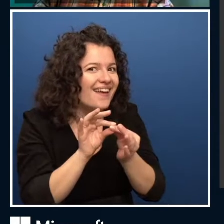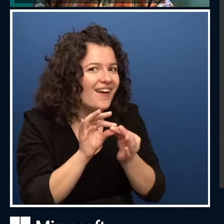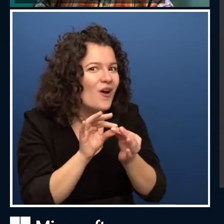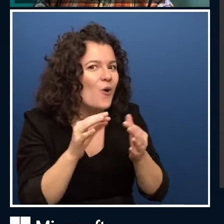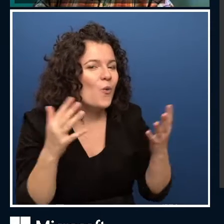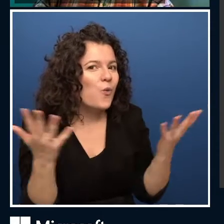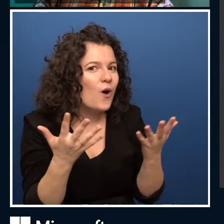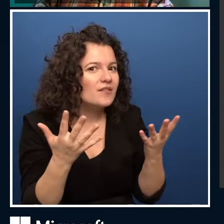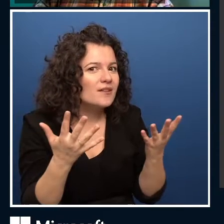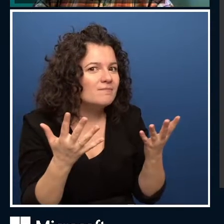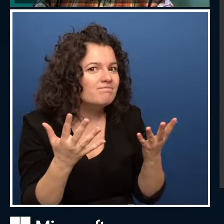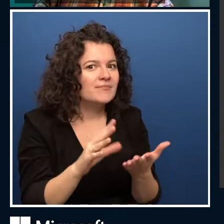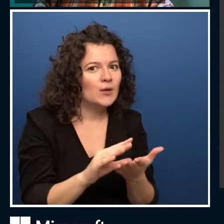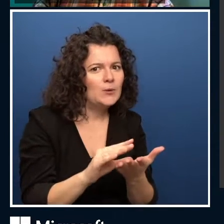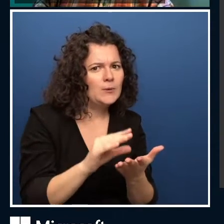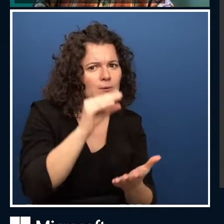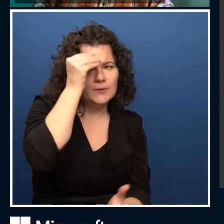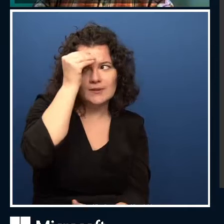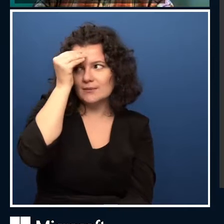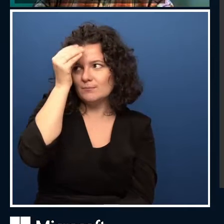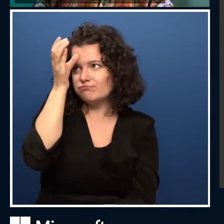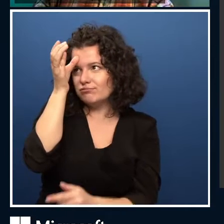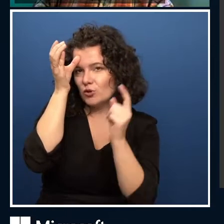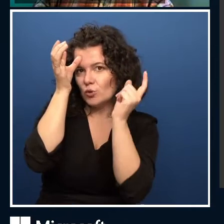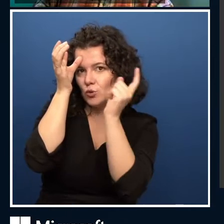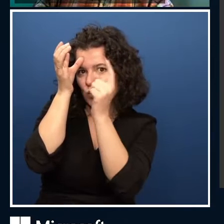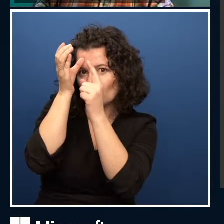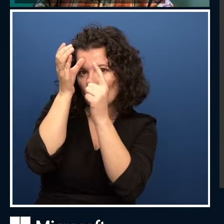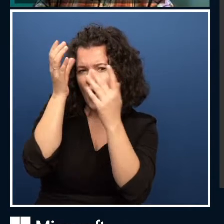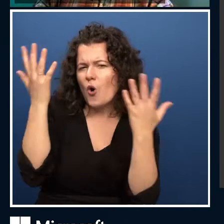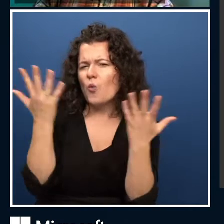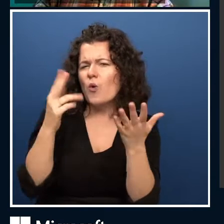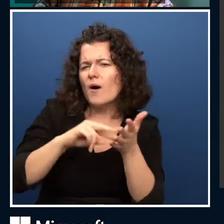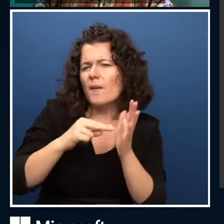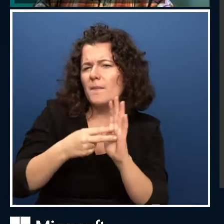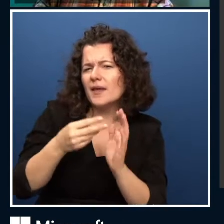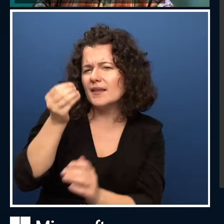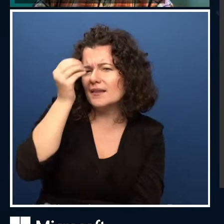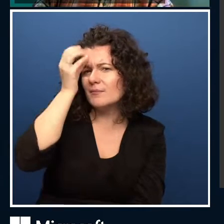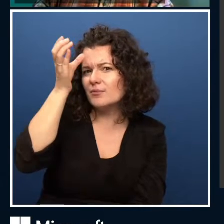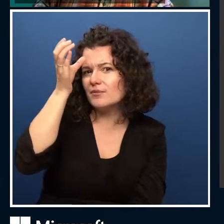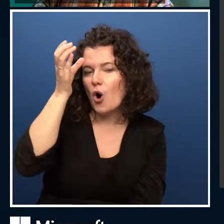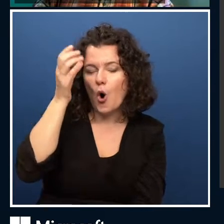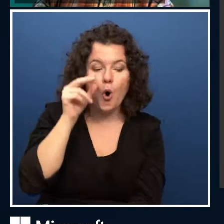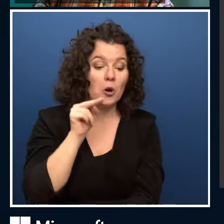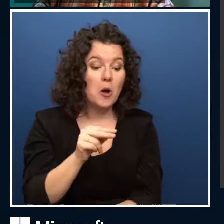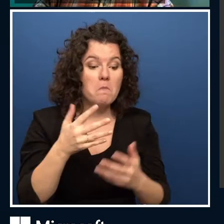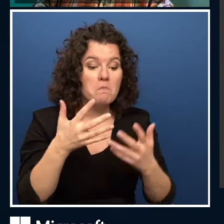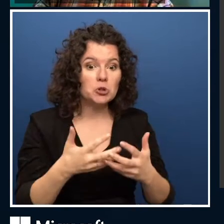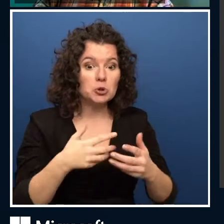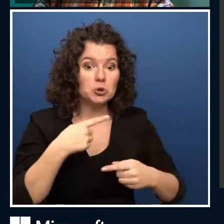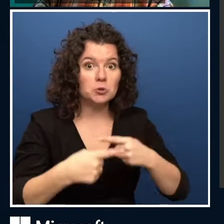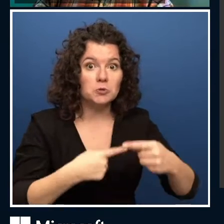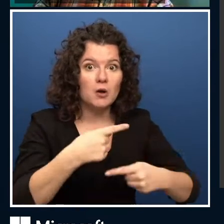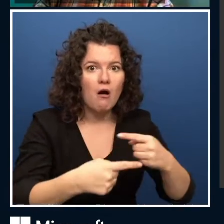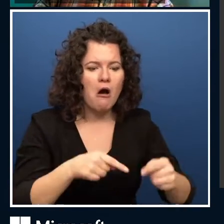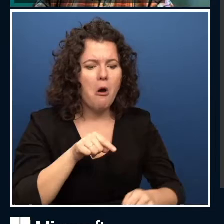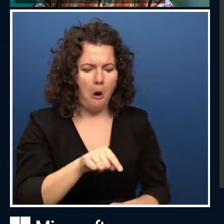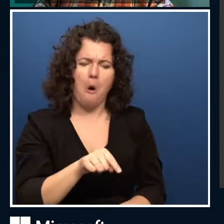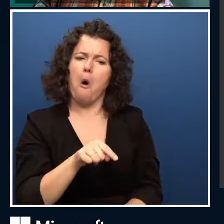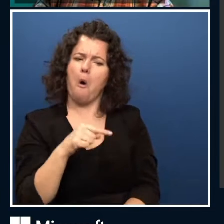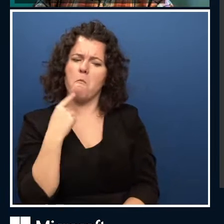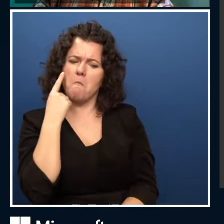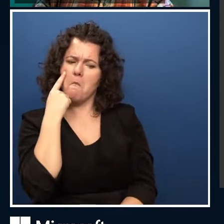to be intelligent, and to look and to look like you're intelligent. Some of the first pieces were the laws of